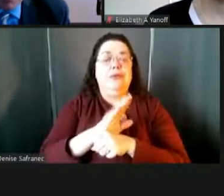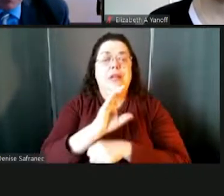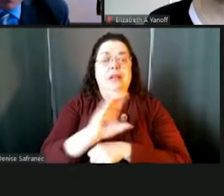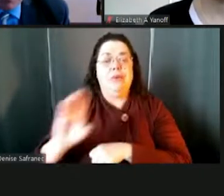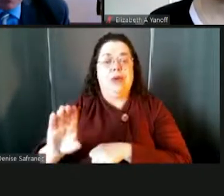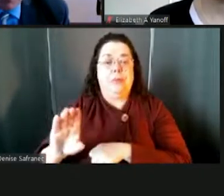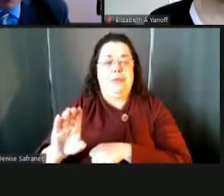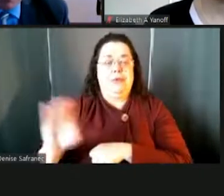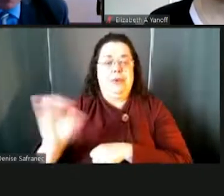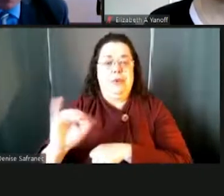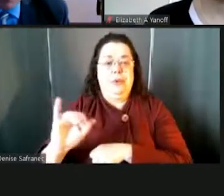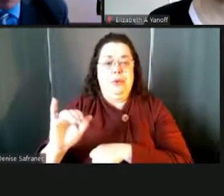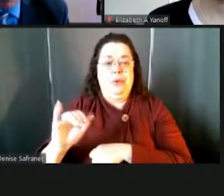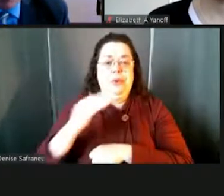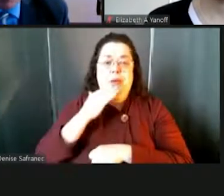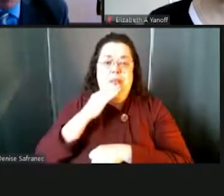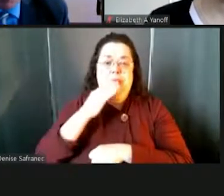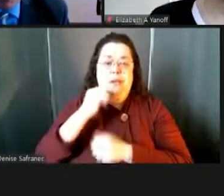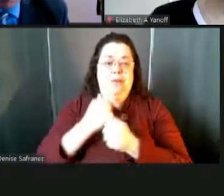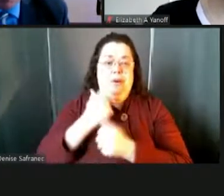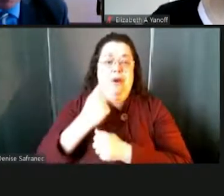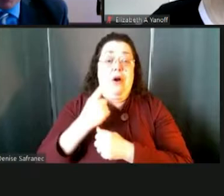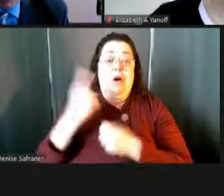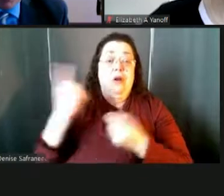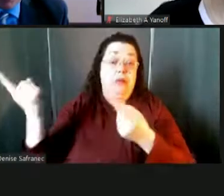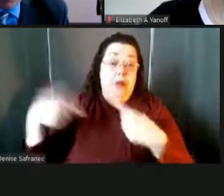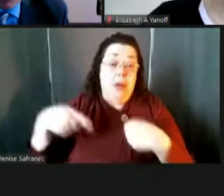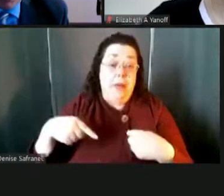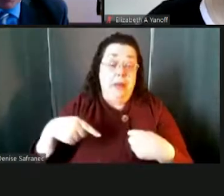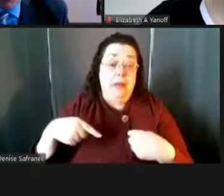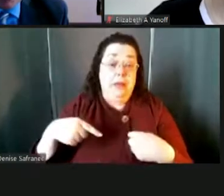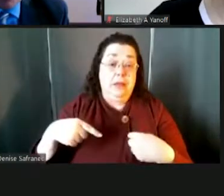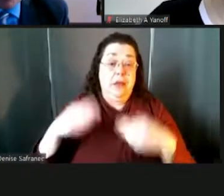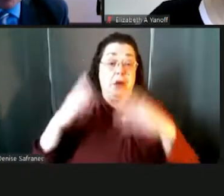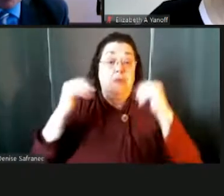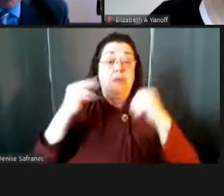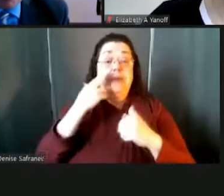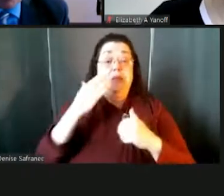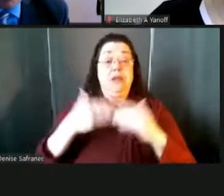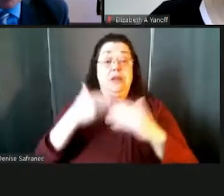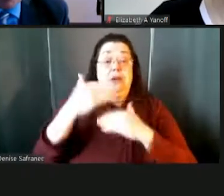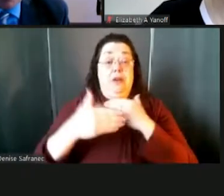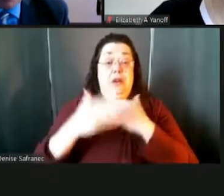thank you once again for everyone, to everyone for coming, and hopefully we'll see you at our next lecture.